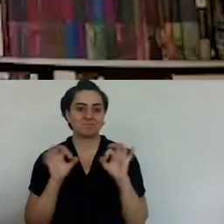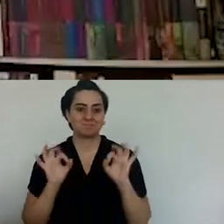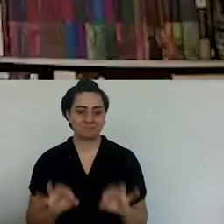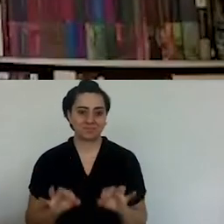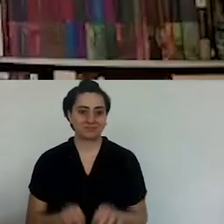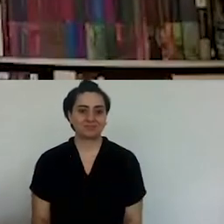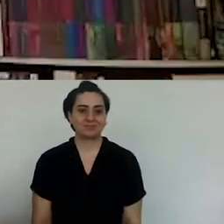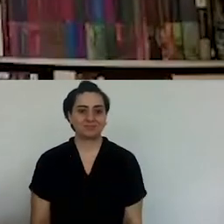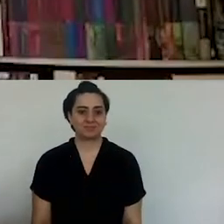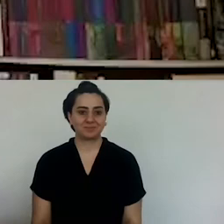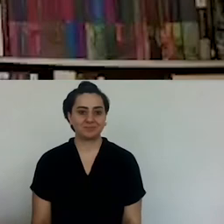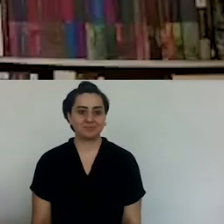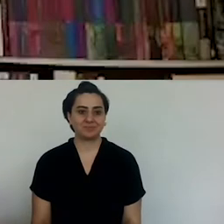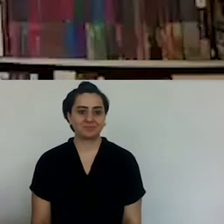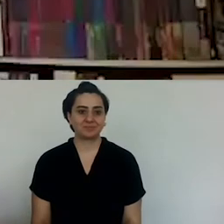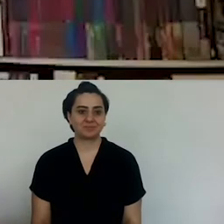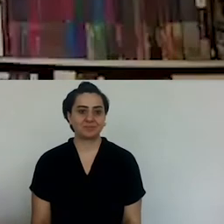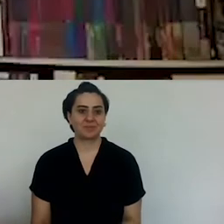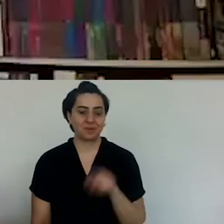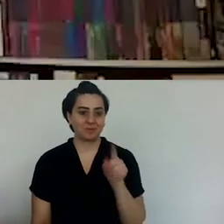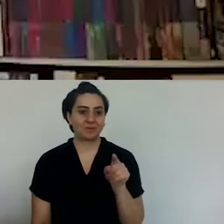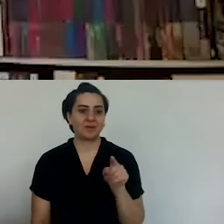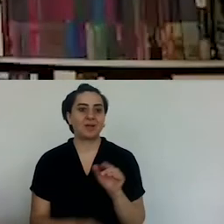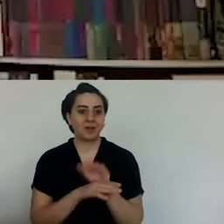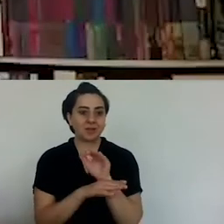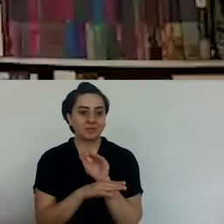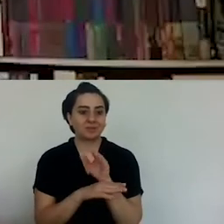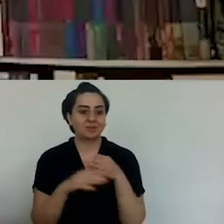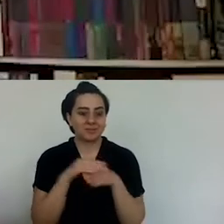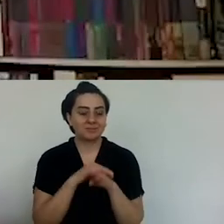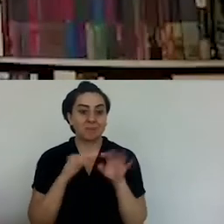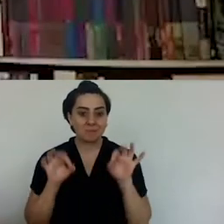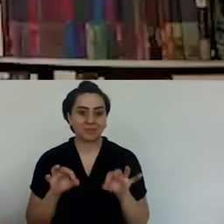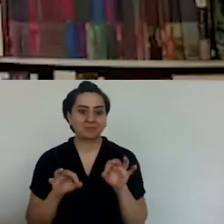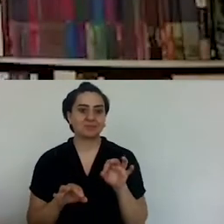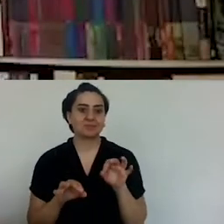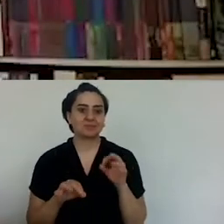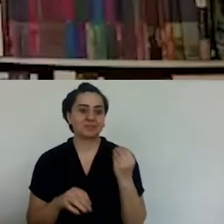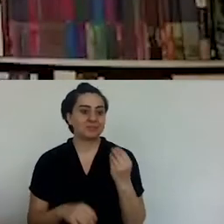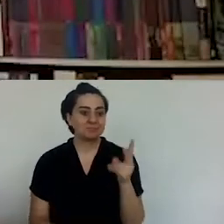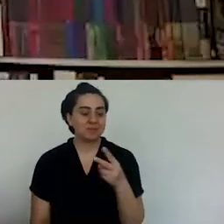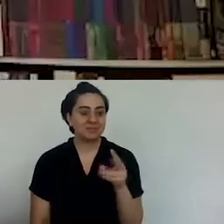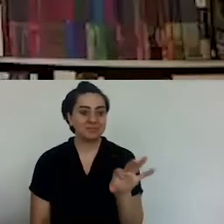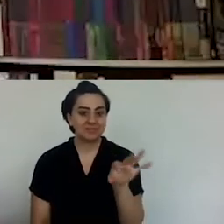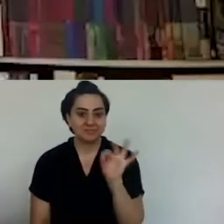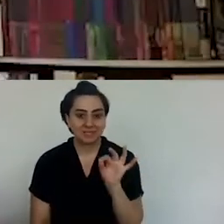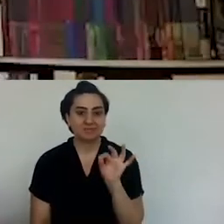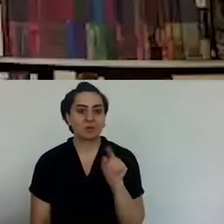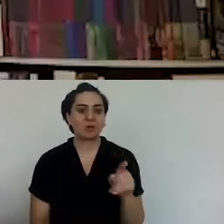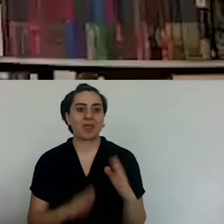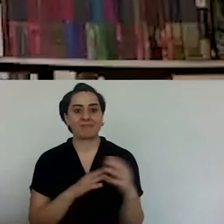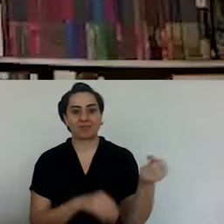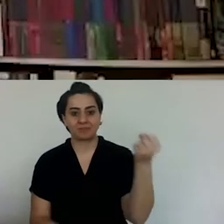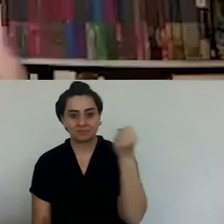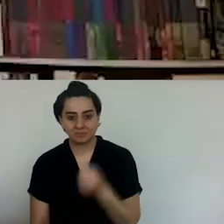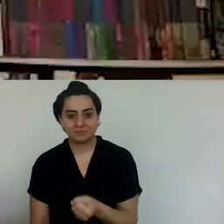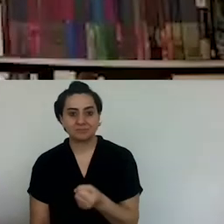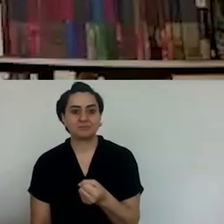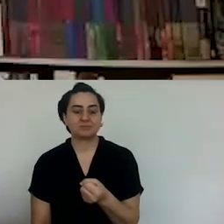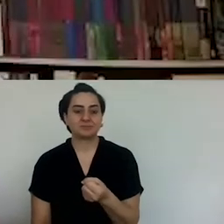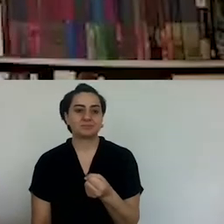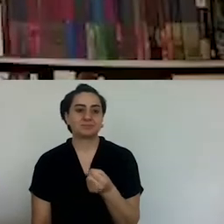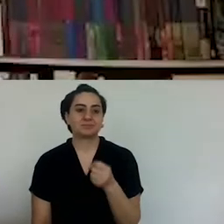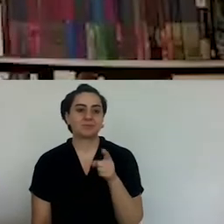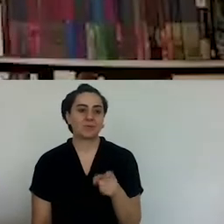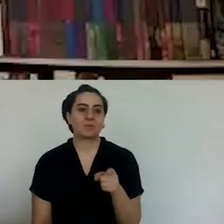And also, when you go to the butchers as well, maybe that is the enjoyable part about shopping from a fisherman or from a butcher, for example. For